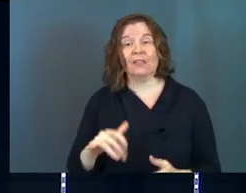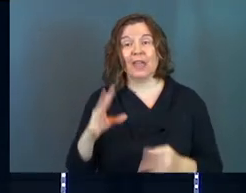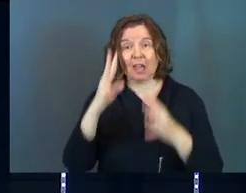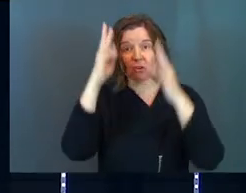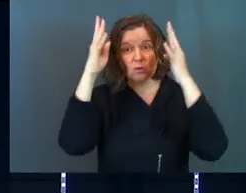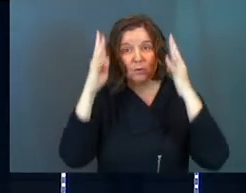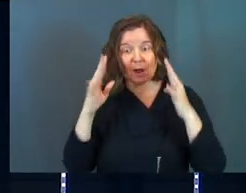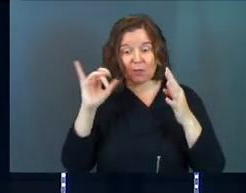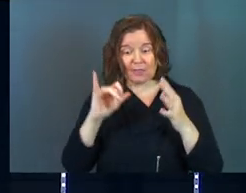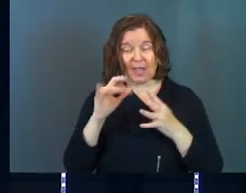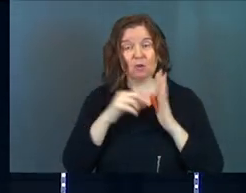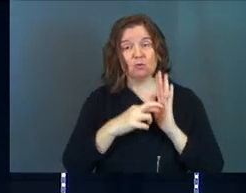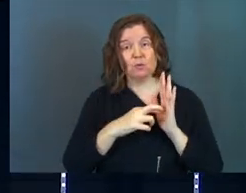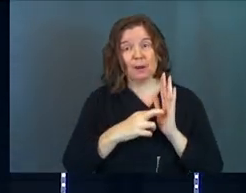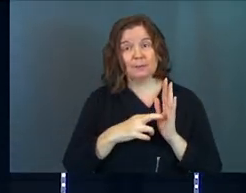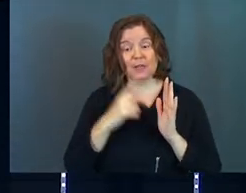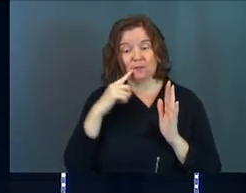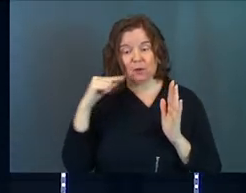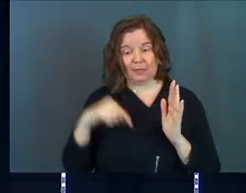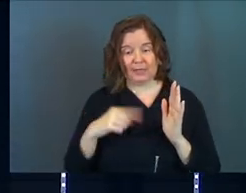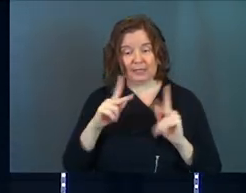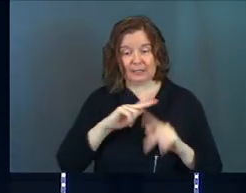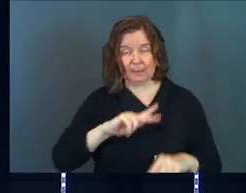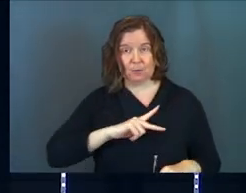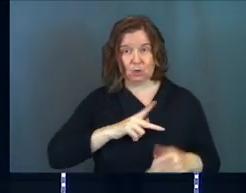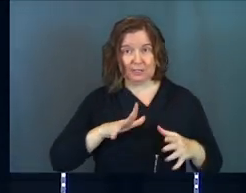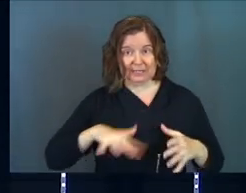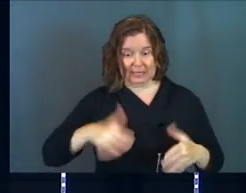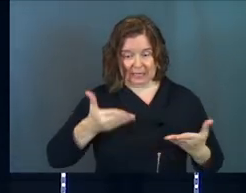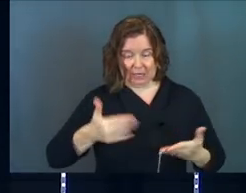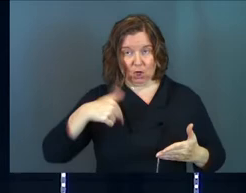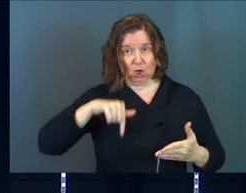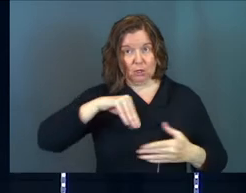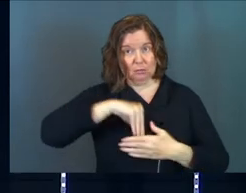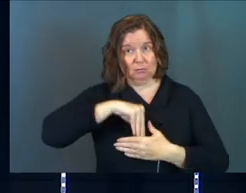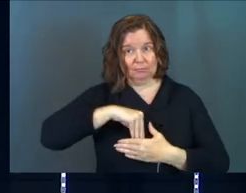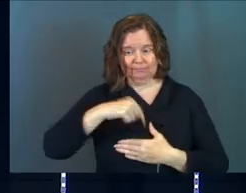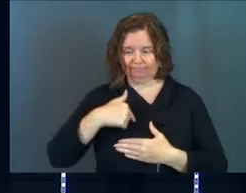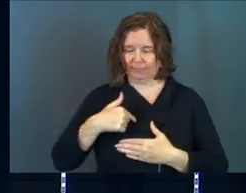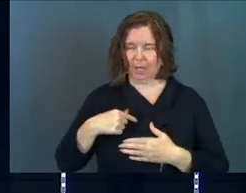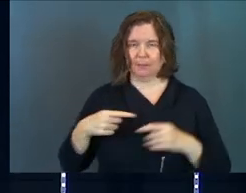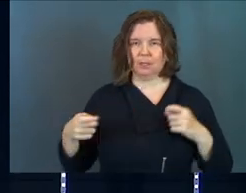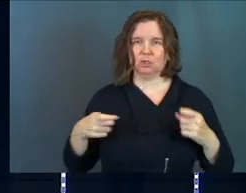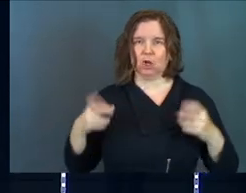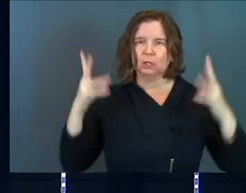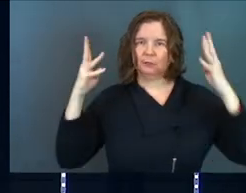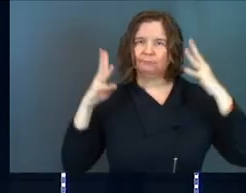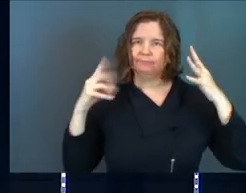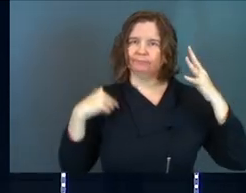that crown, that represents for this personal kingdom right here, I'm in charge.